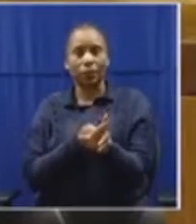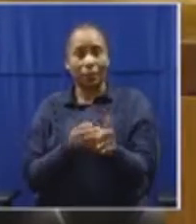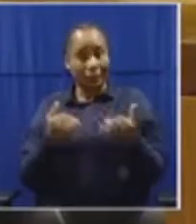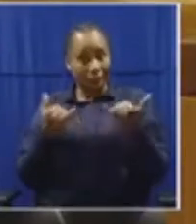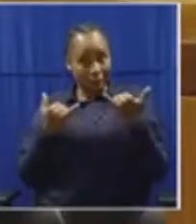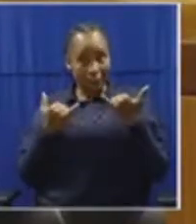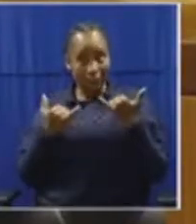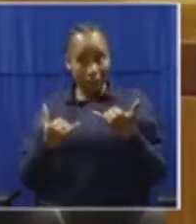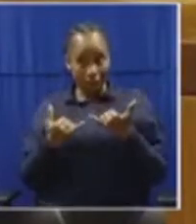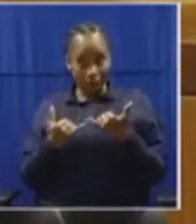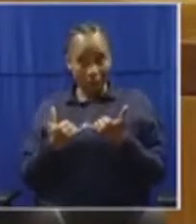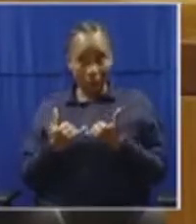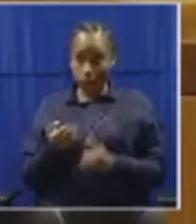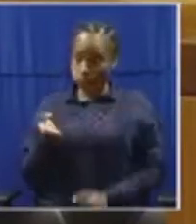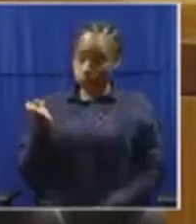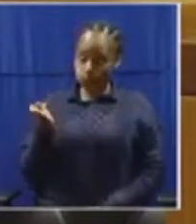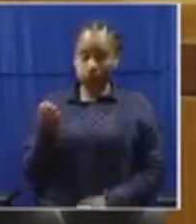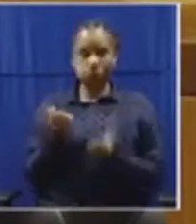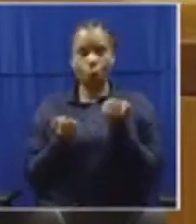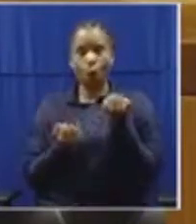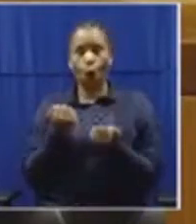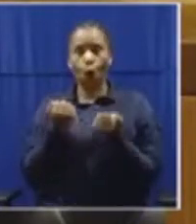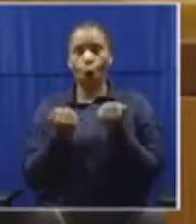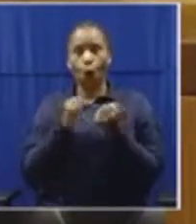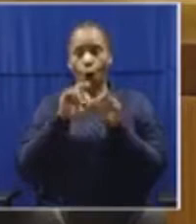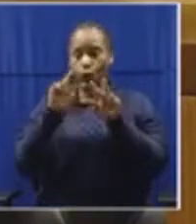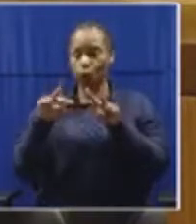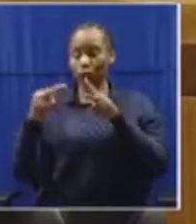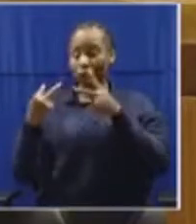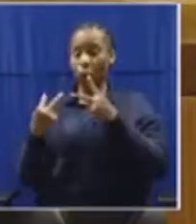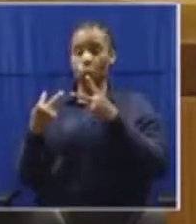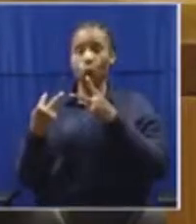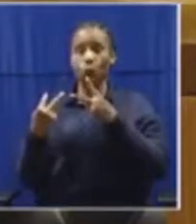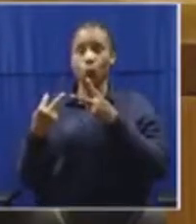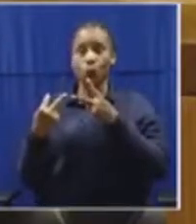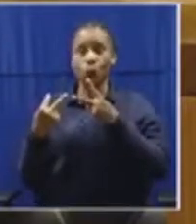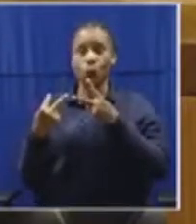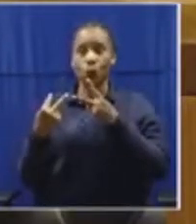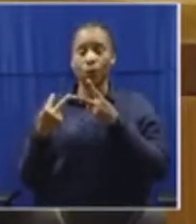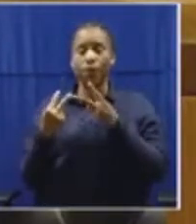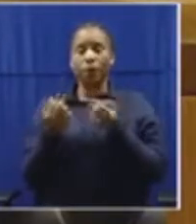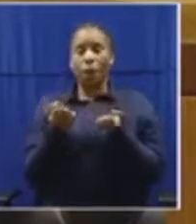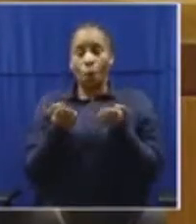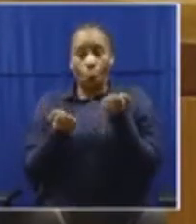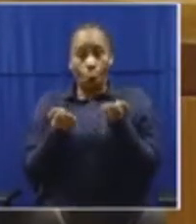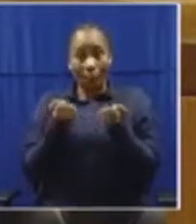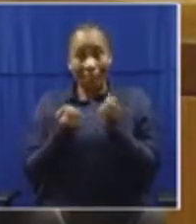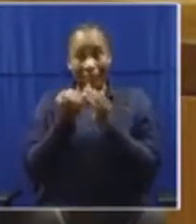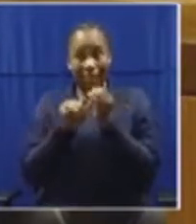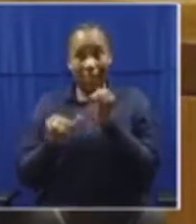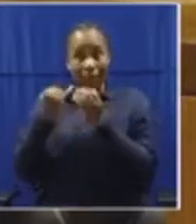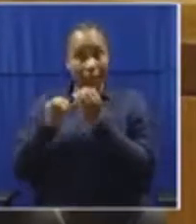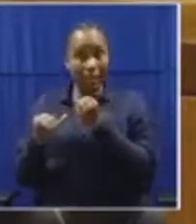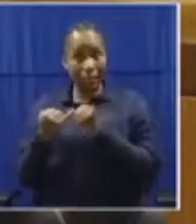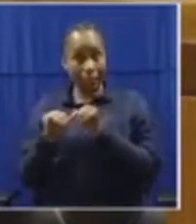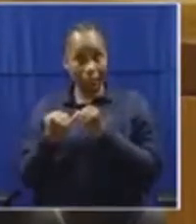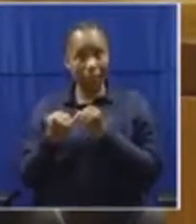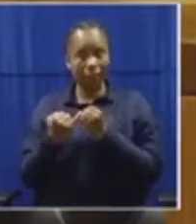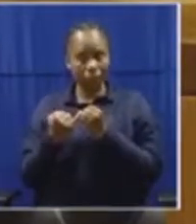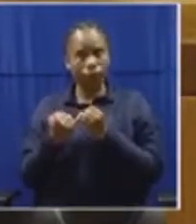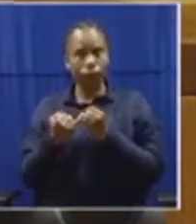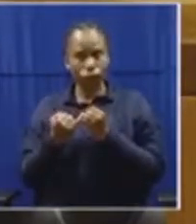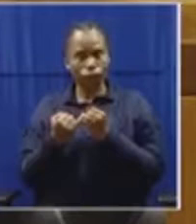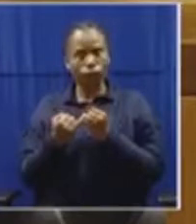under judicial review and the courts, our independent courts, will make a determination